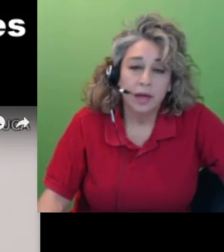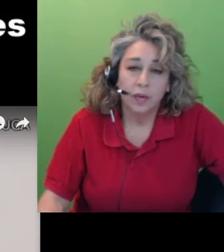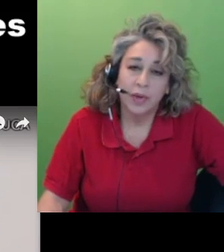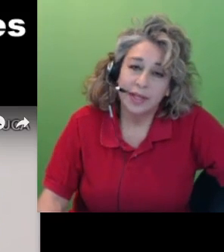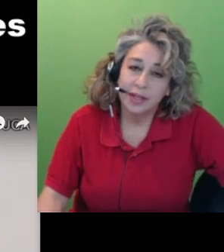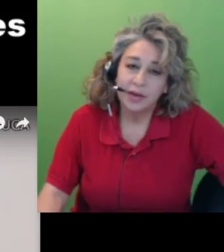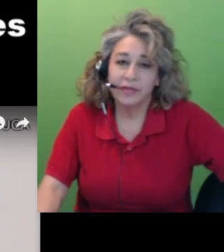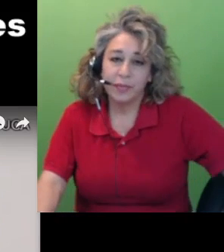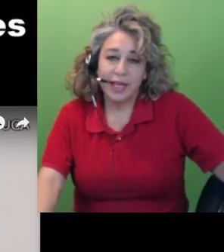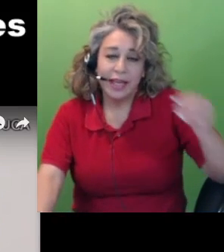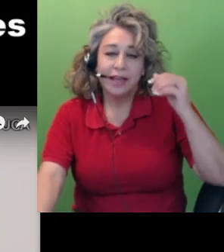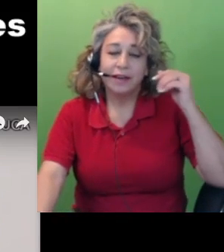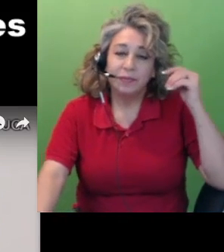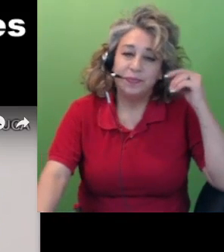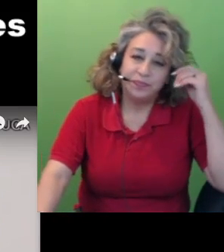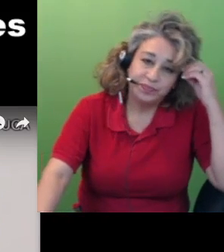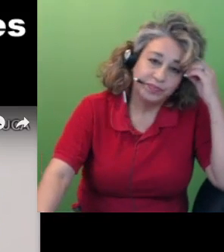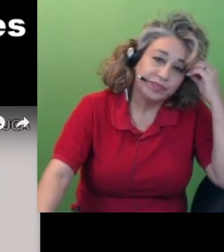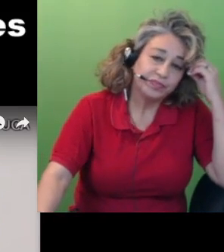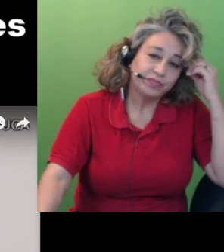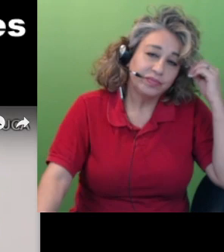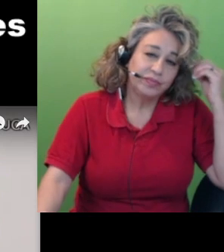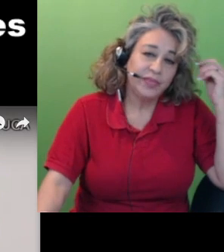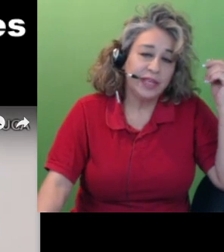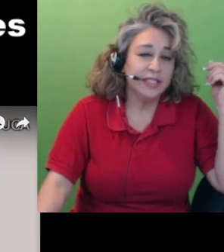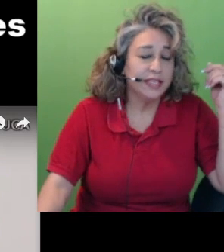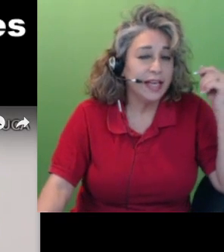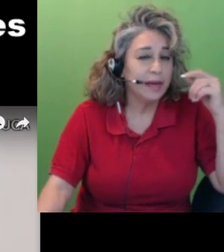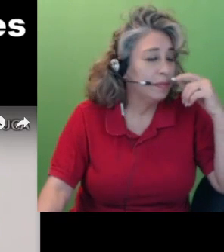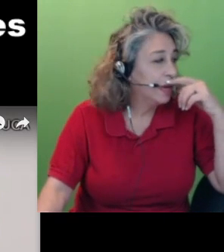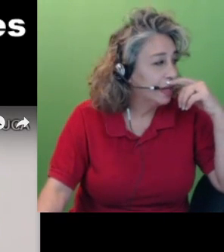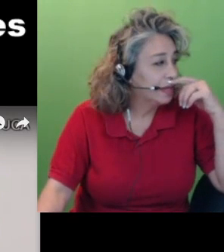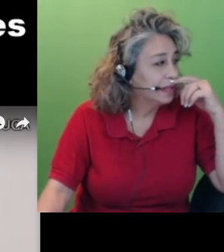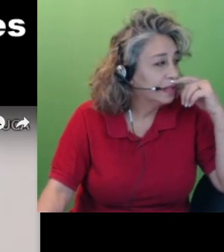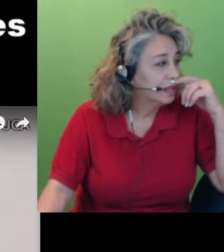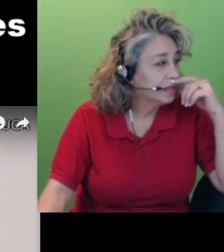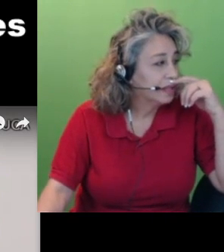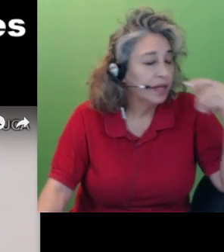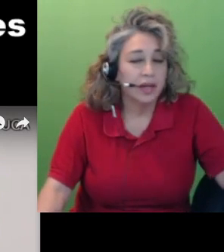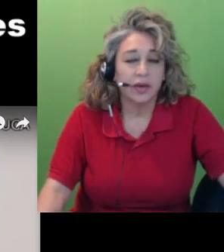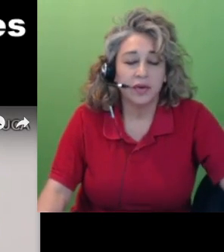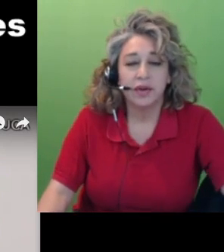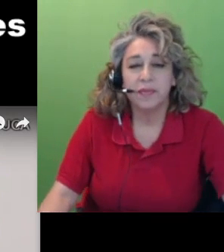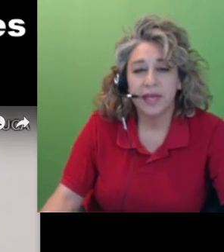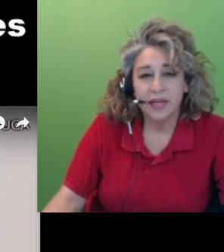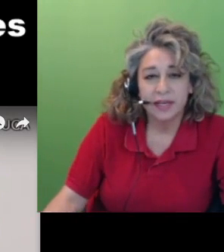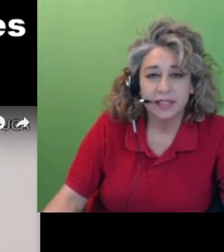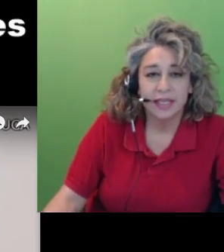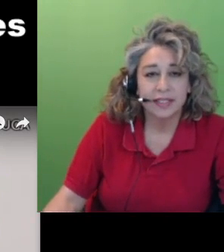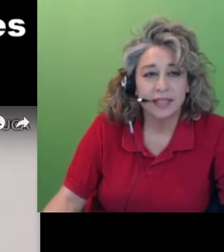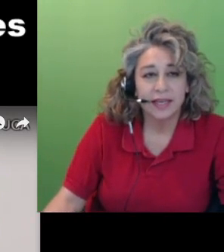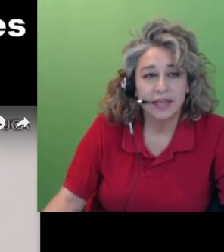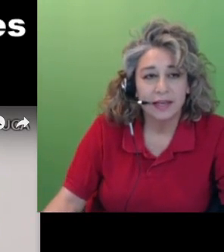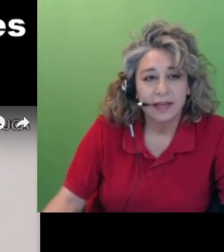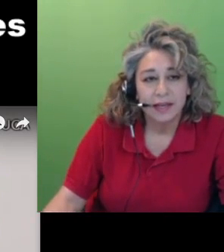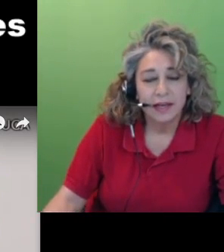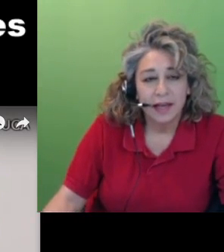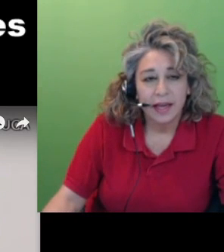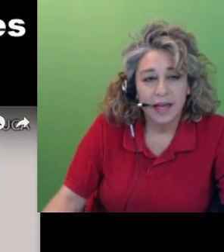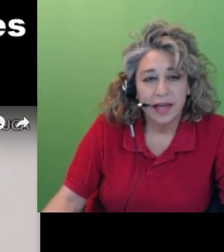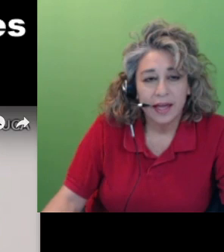well hello everybody today I'm going to be discussing